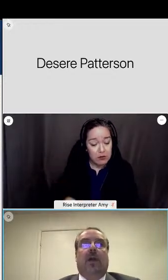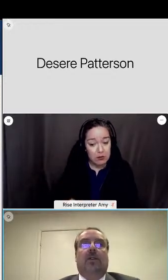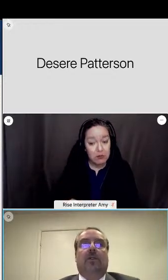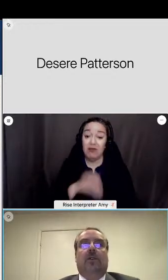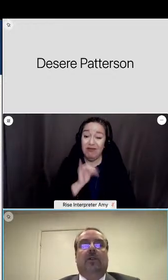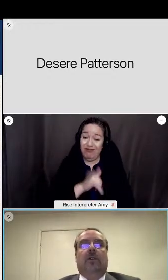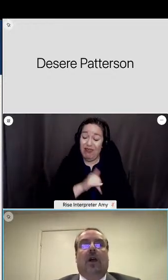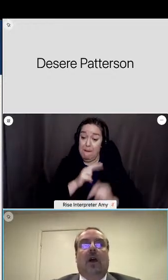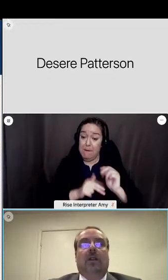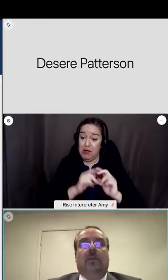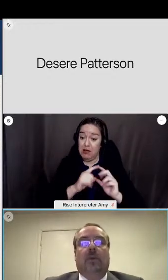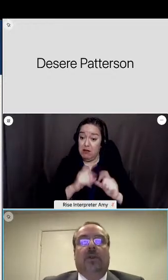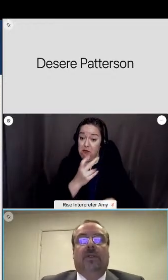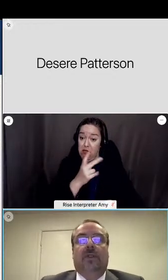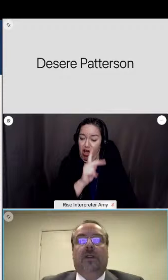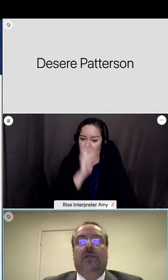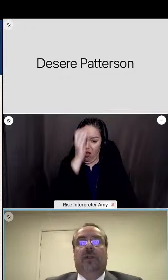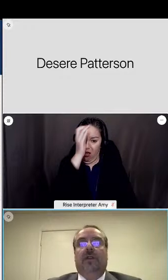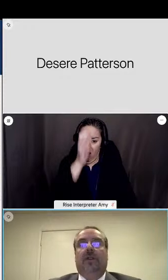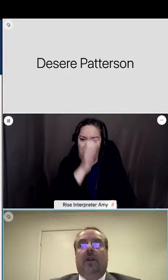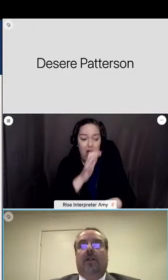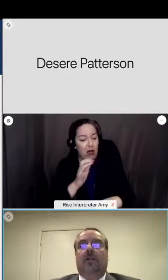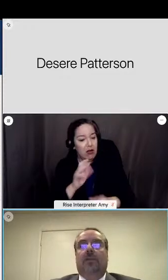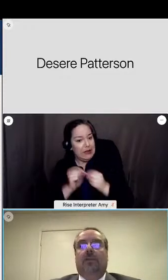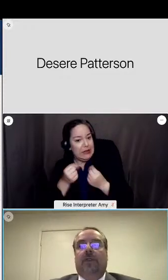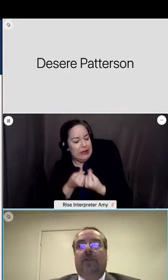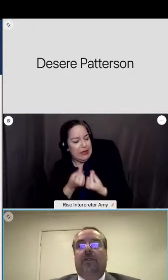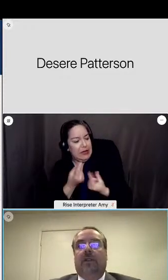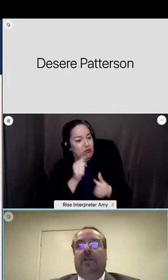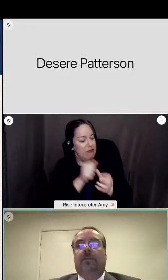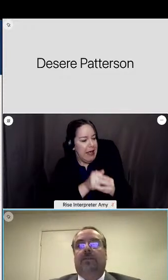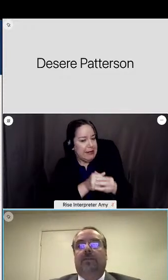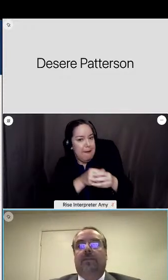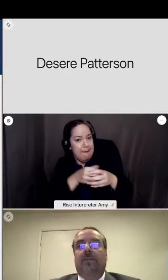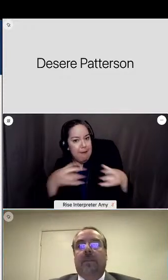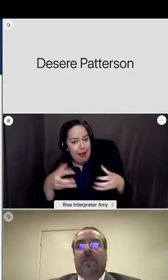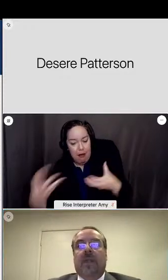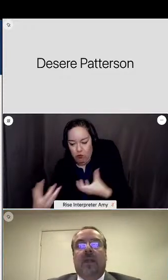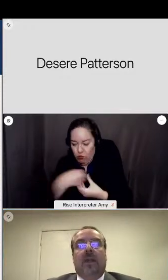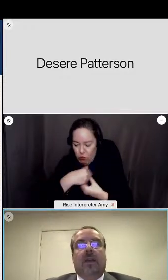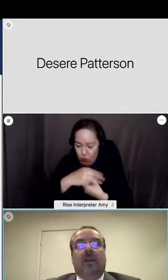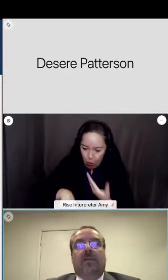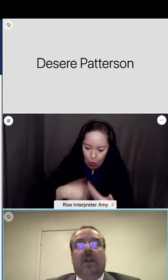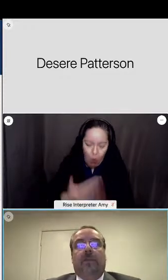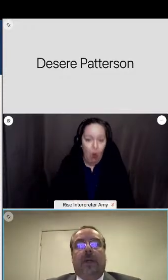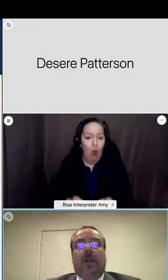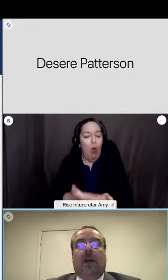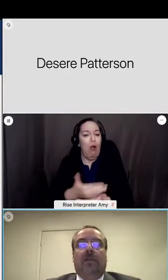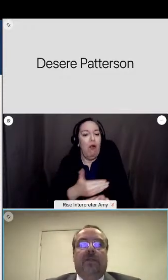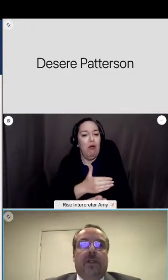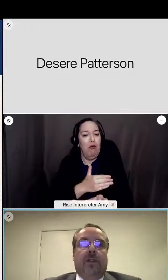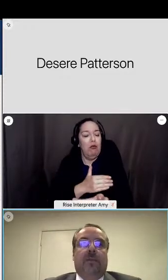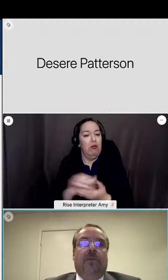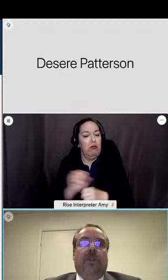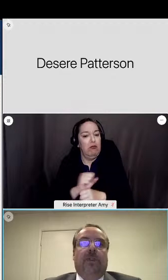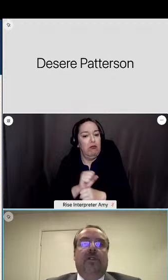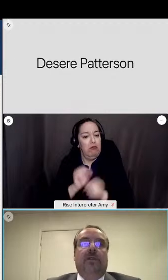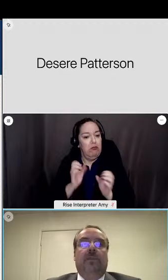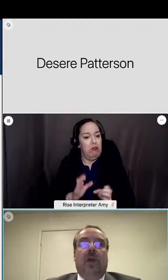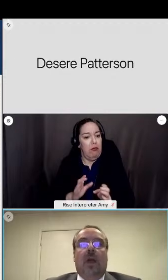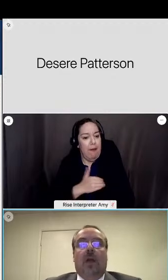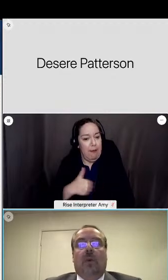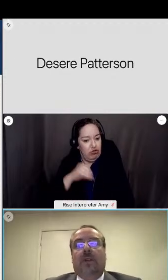this building block to include all employees of the district in in to professionalism in developing our vision of